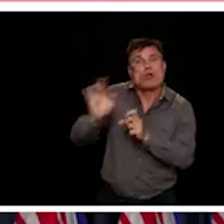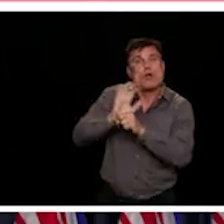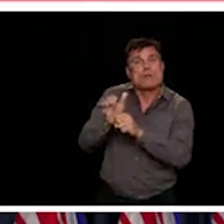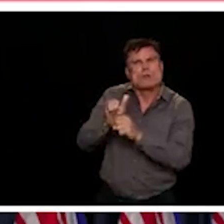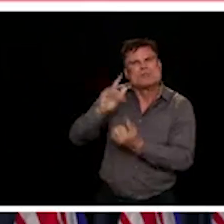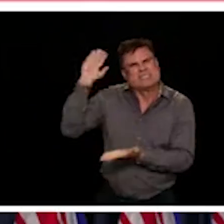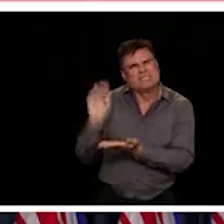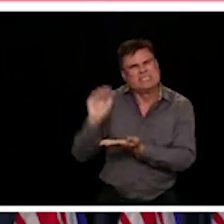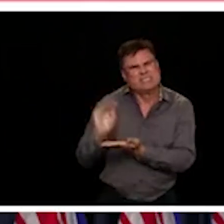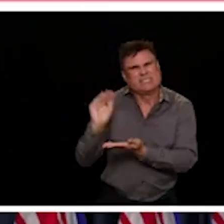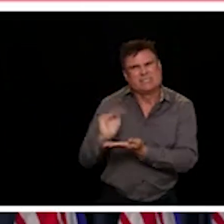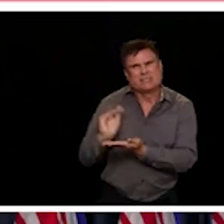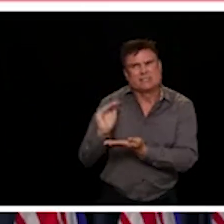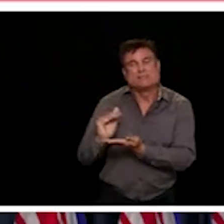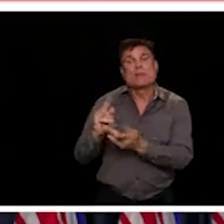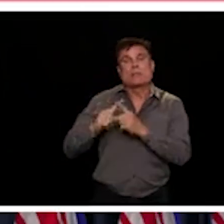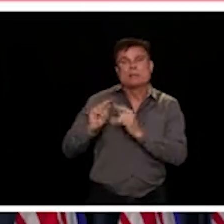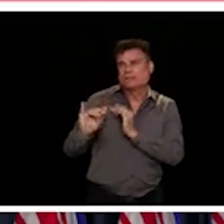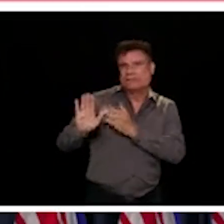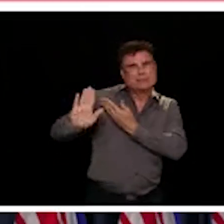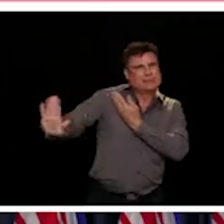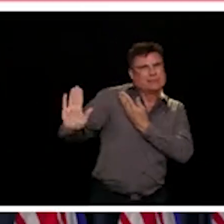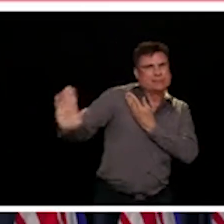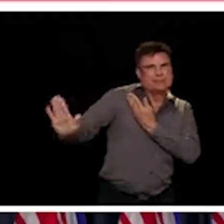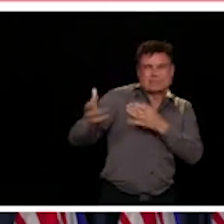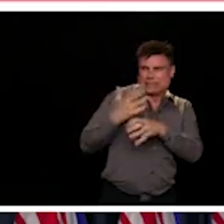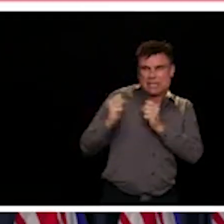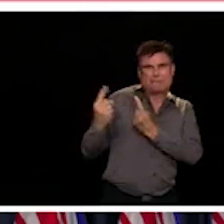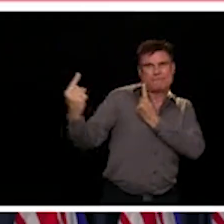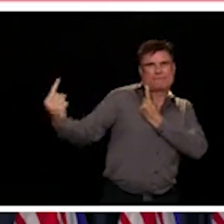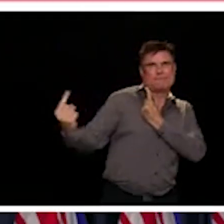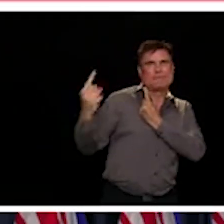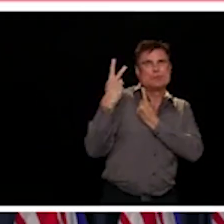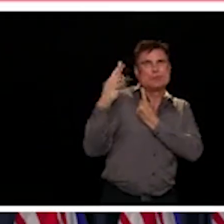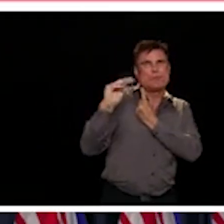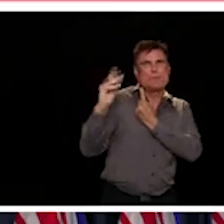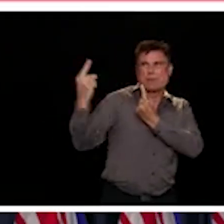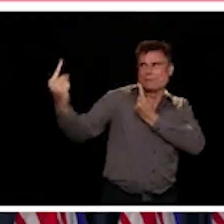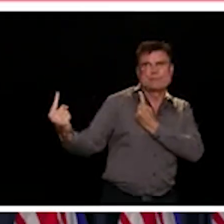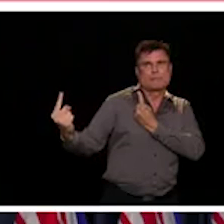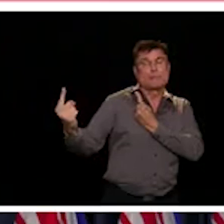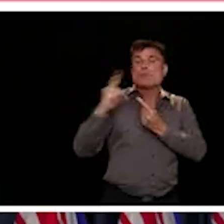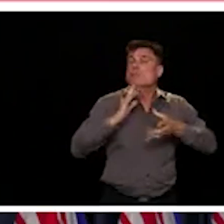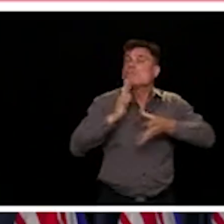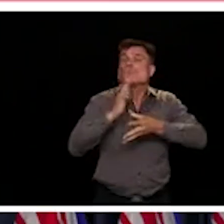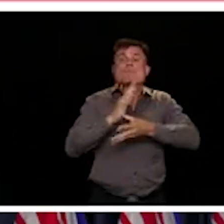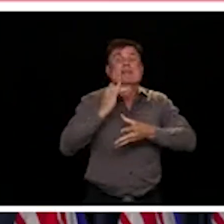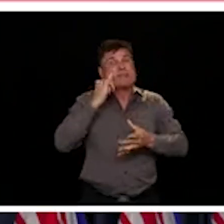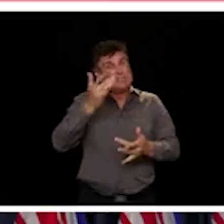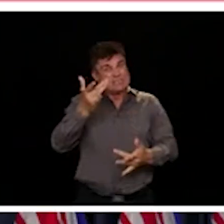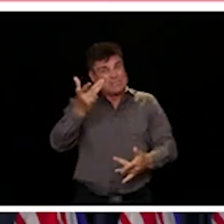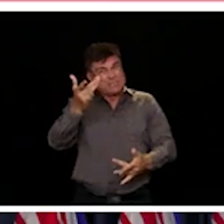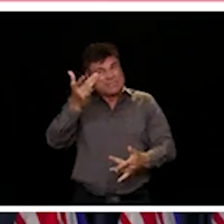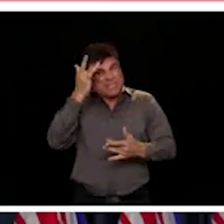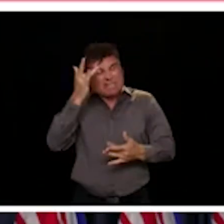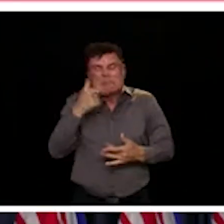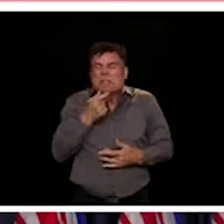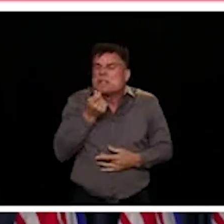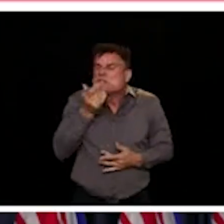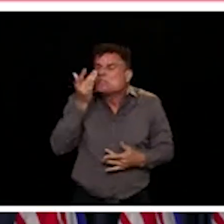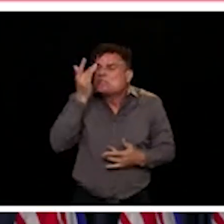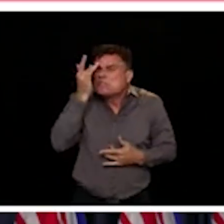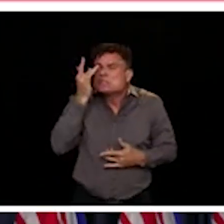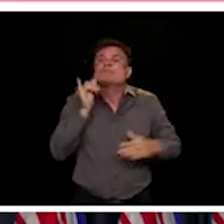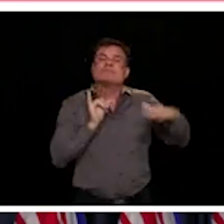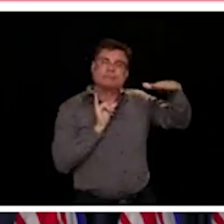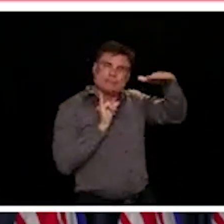sure that if we're feeling unwell, that we stay away from others, stay away from work, stay away from going out. And that